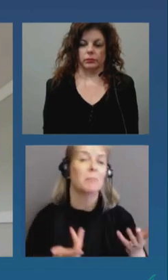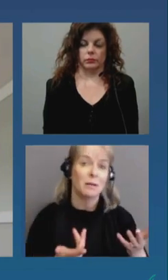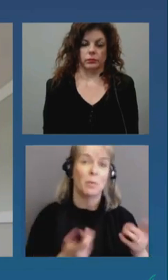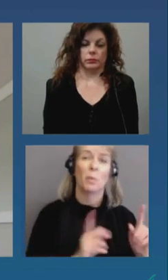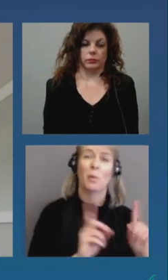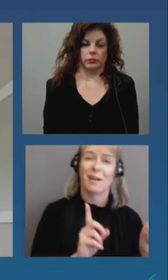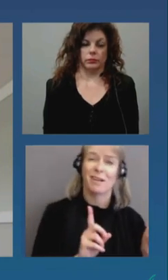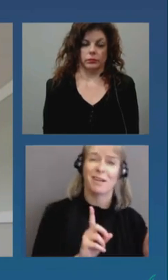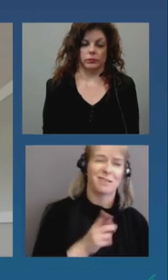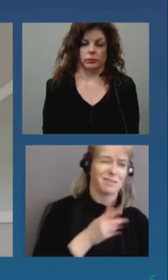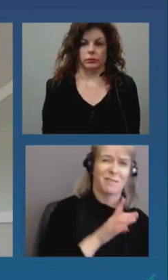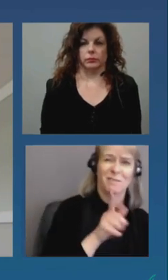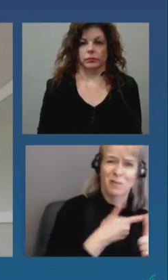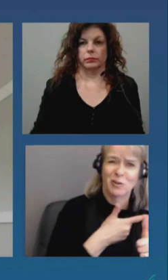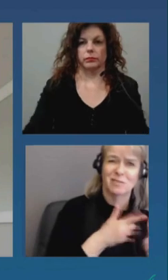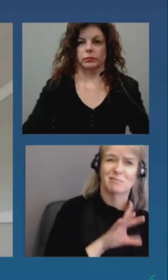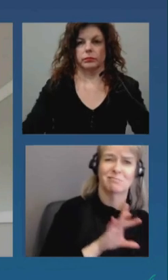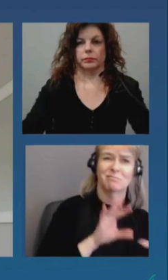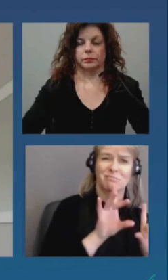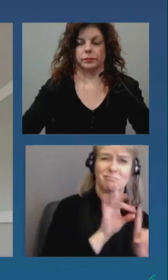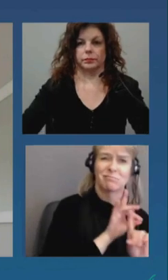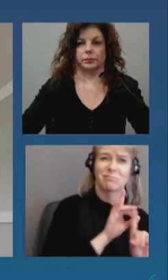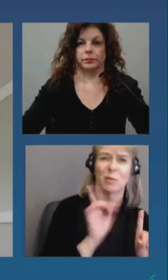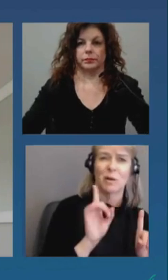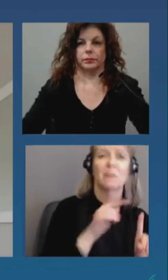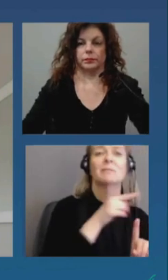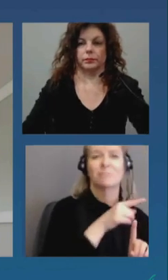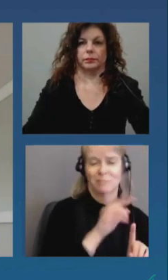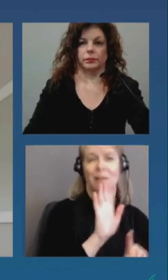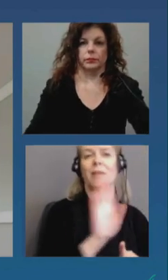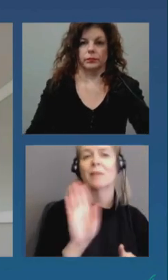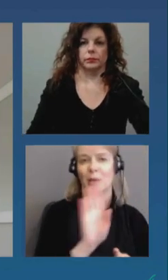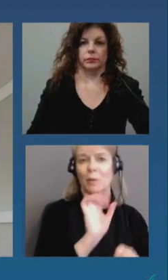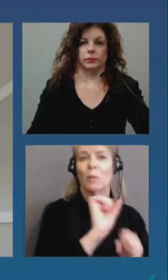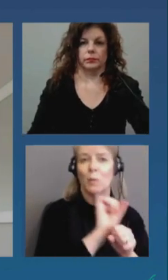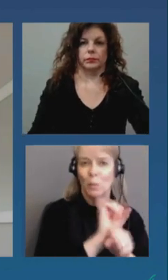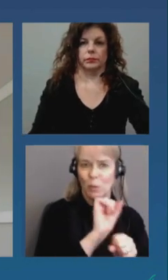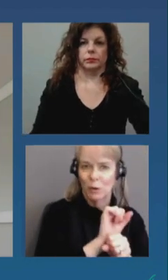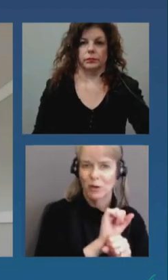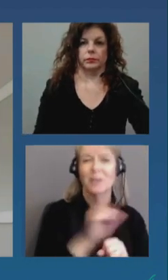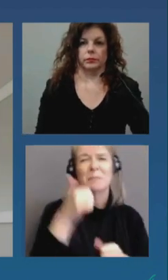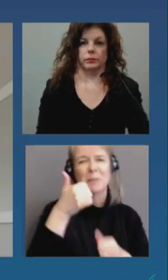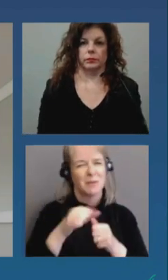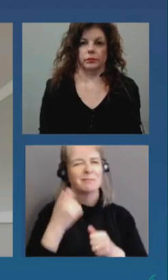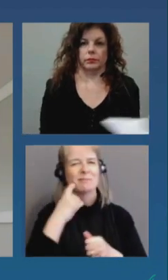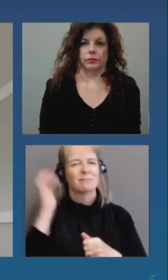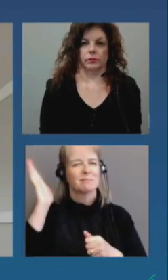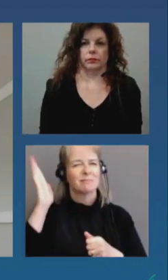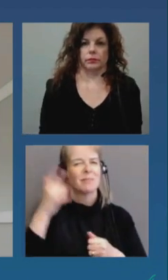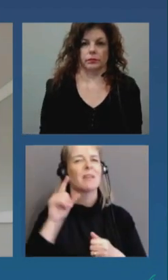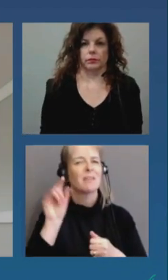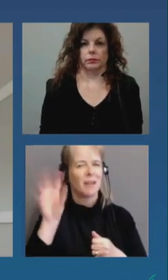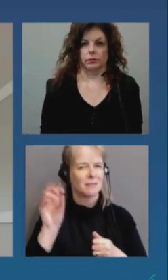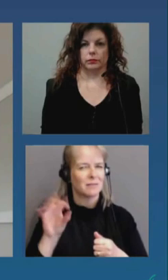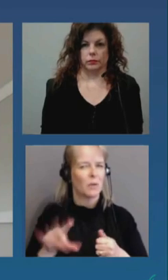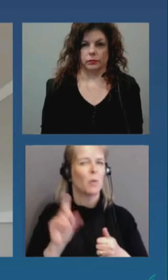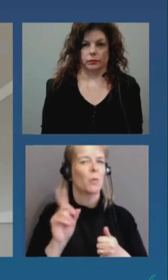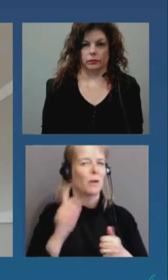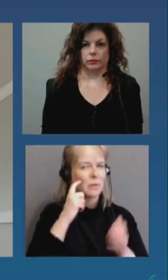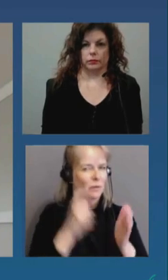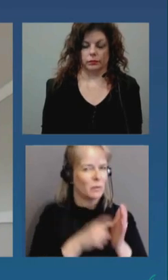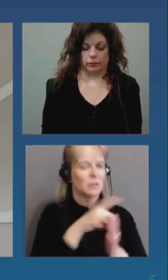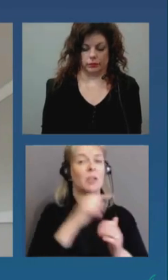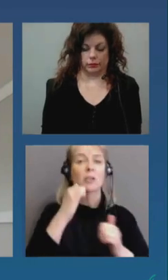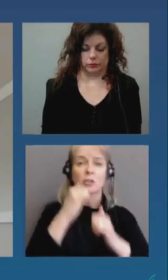um and i i listed some of them today where we've seen more transmission um you know construction